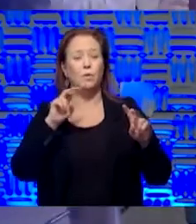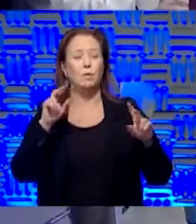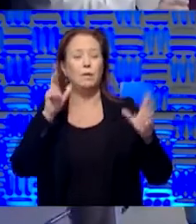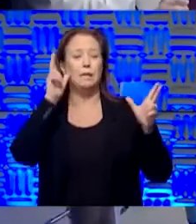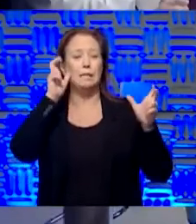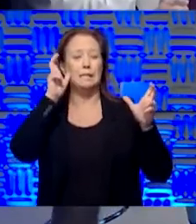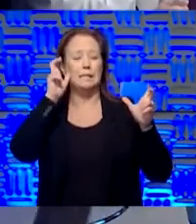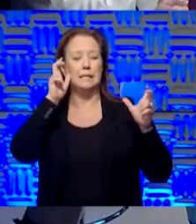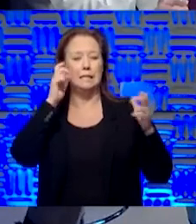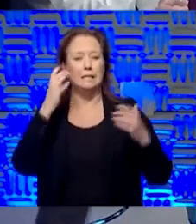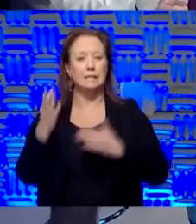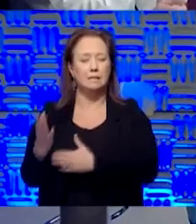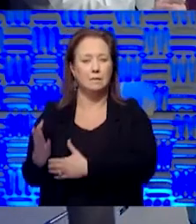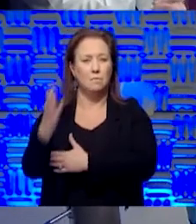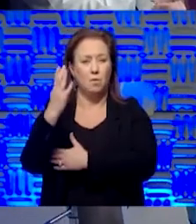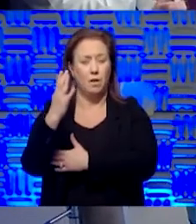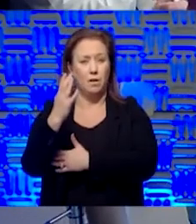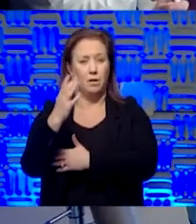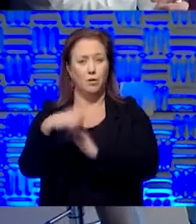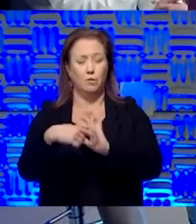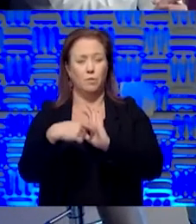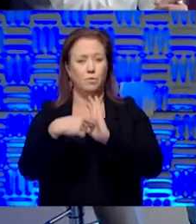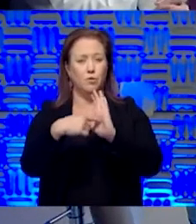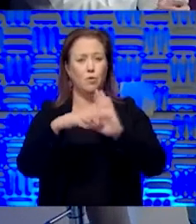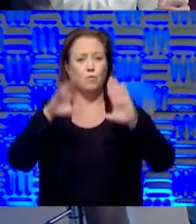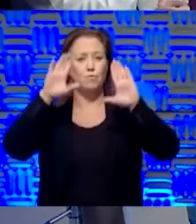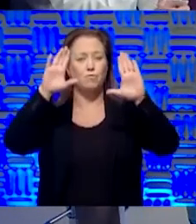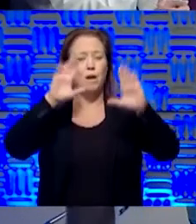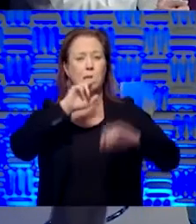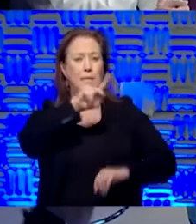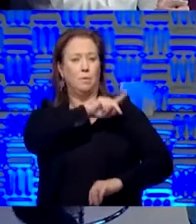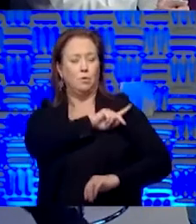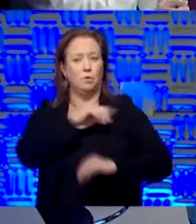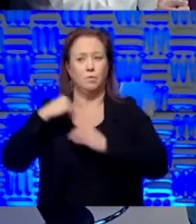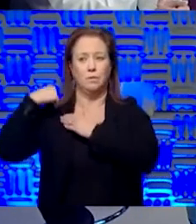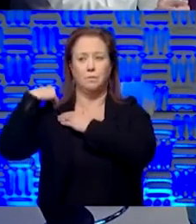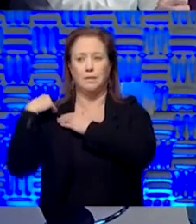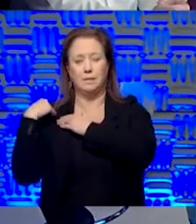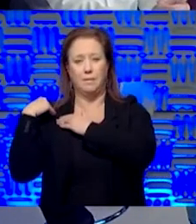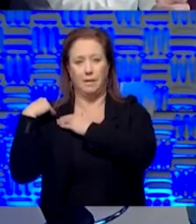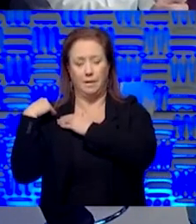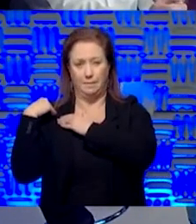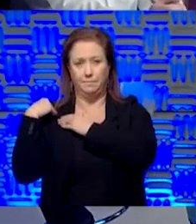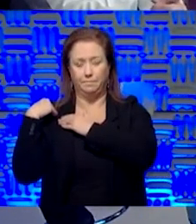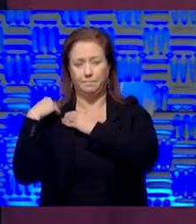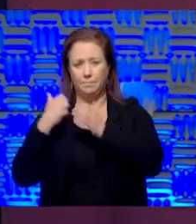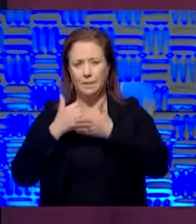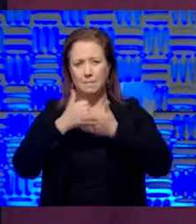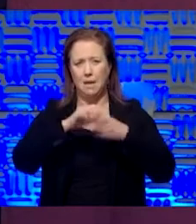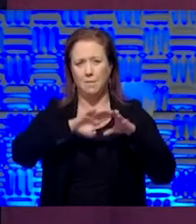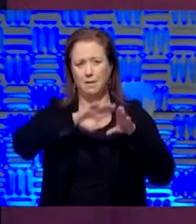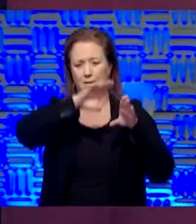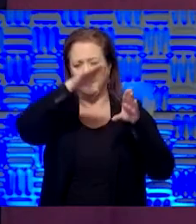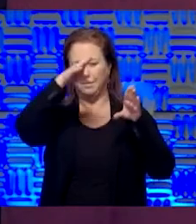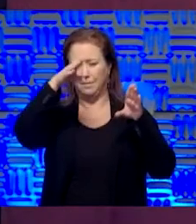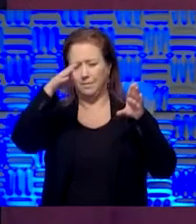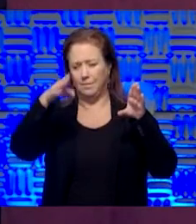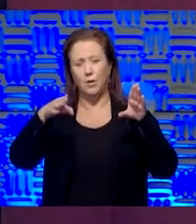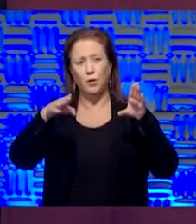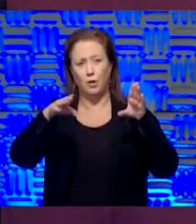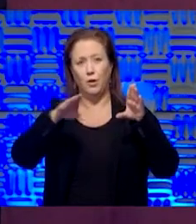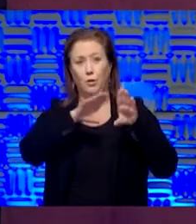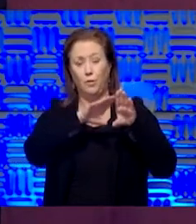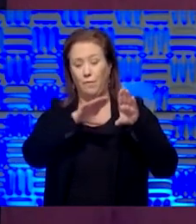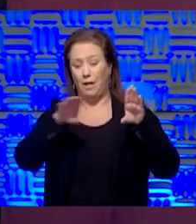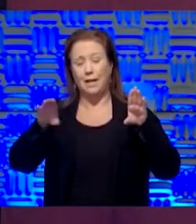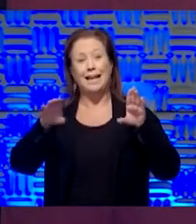remember that you have shown great personal responsibility by helping us bend this curve. That is why we're in a